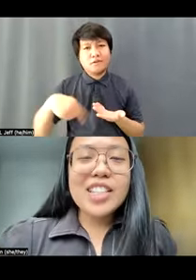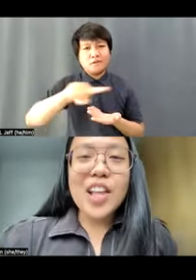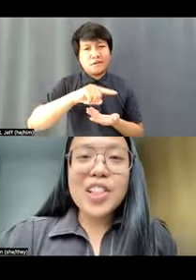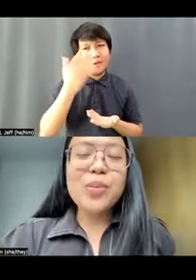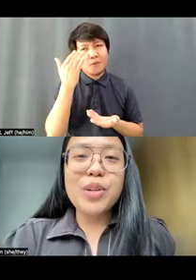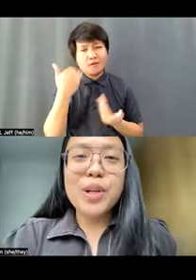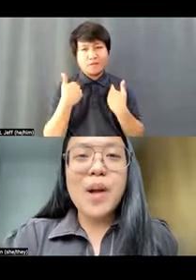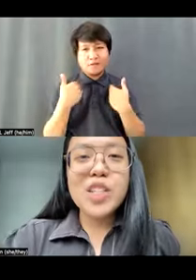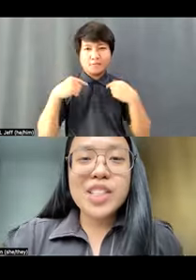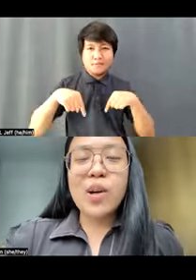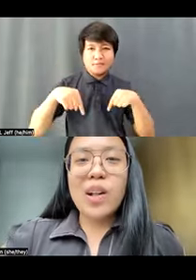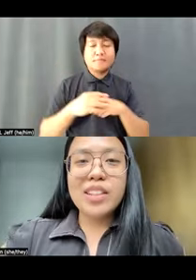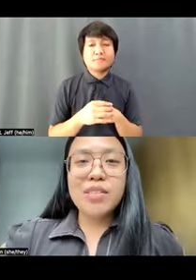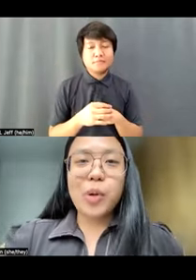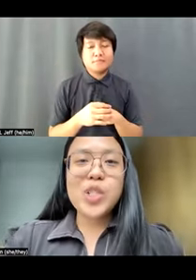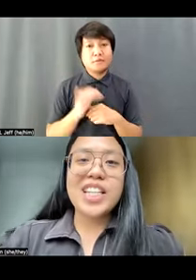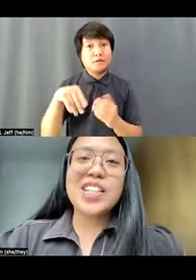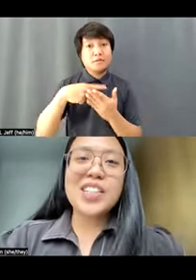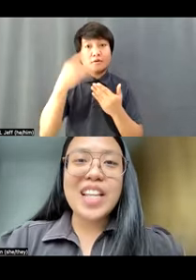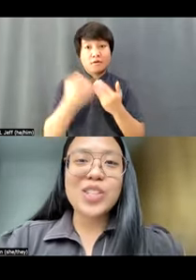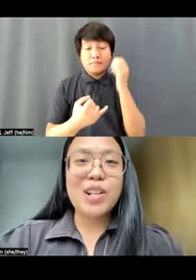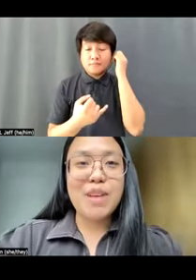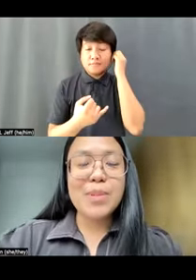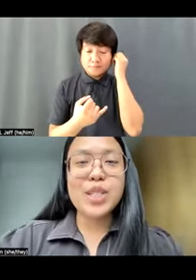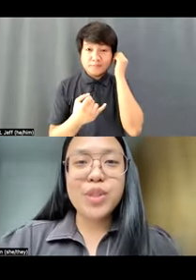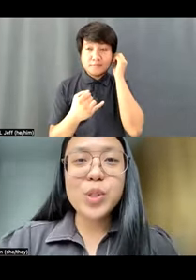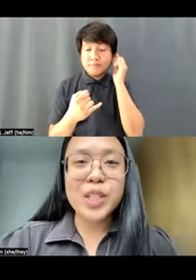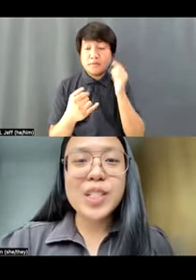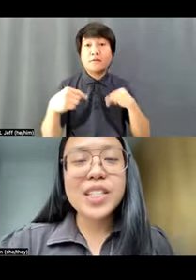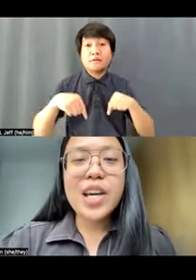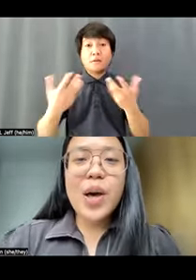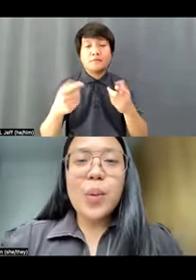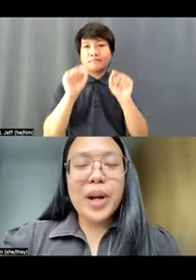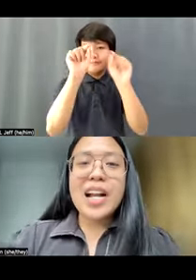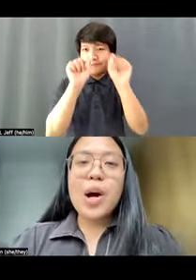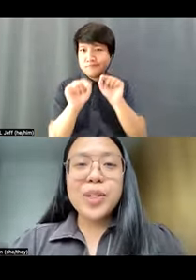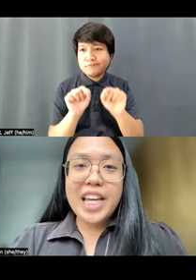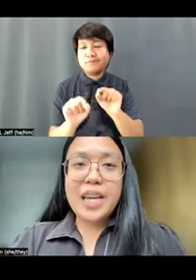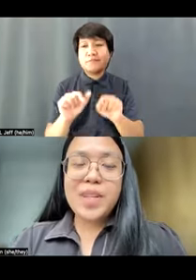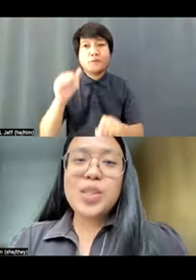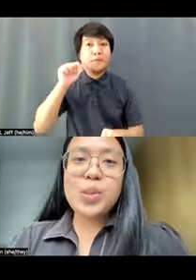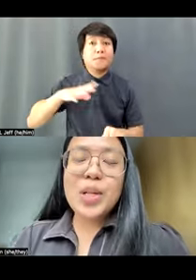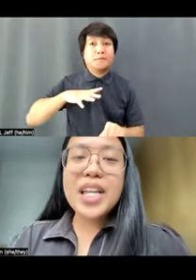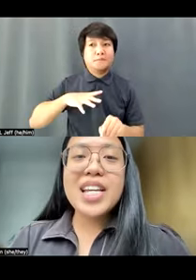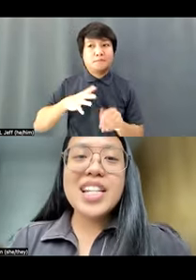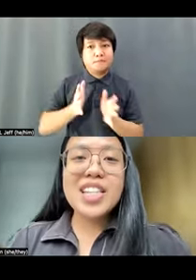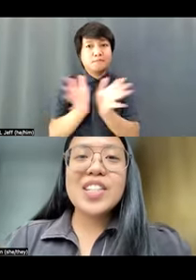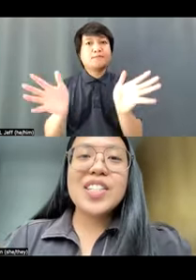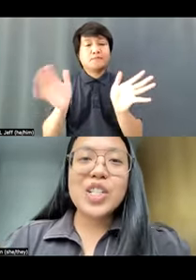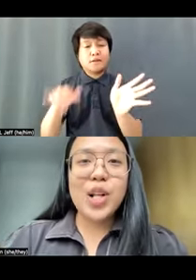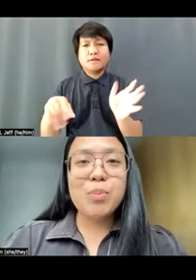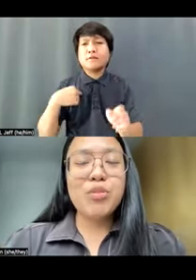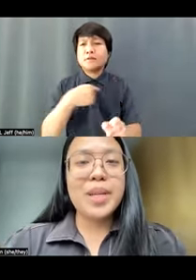it's under one of our projects called Forging Intersectional Feminist Futures, where our aim is to strengthen